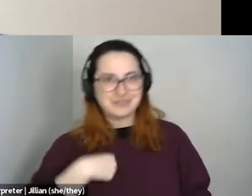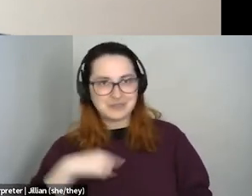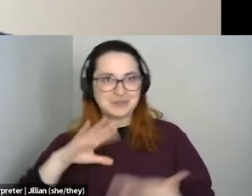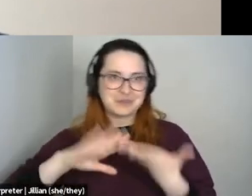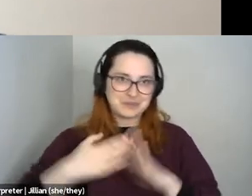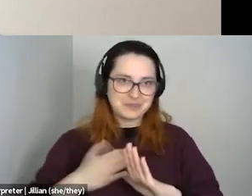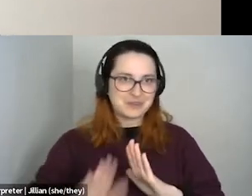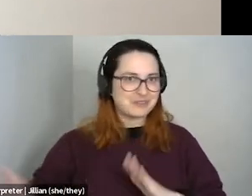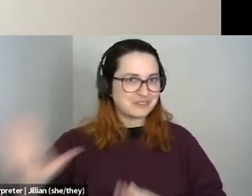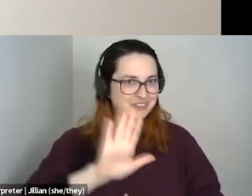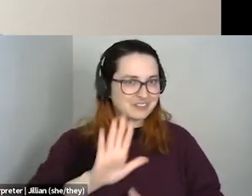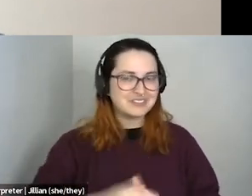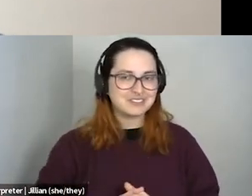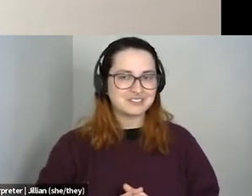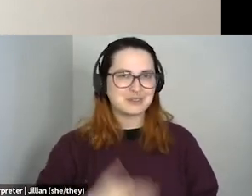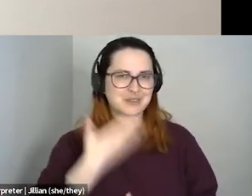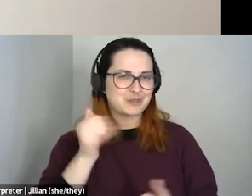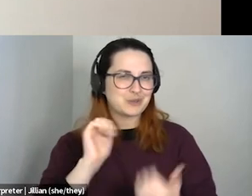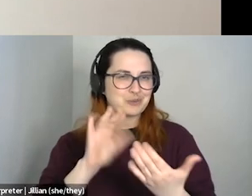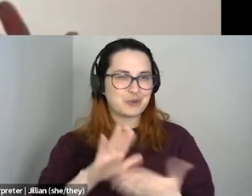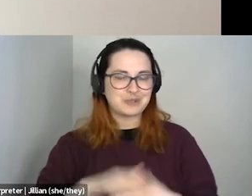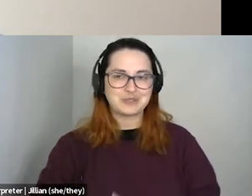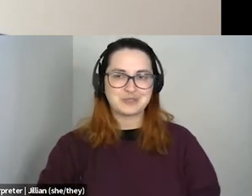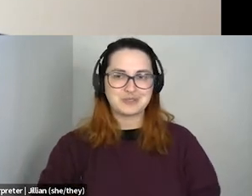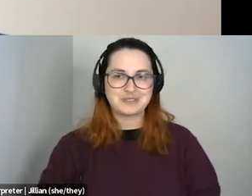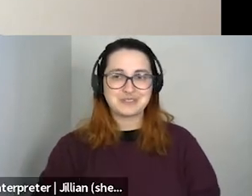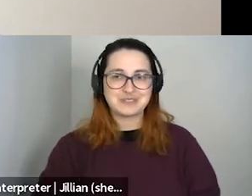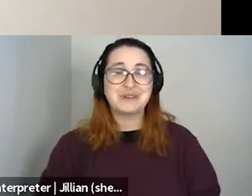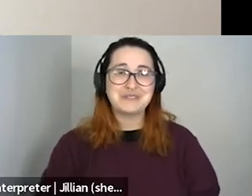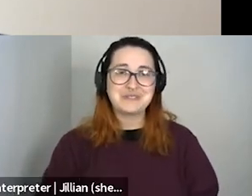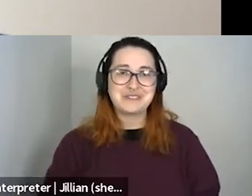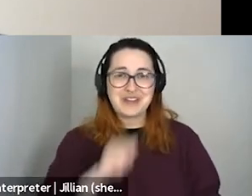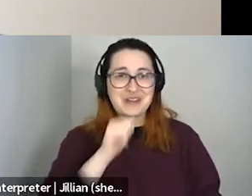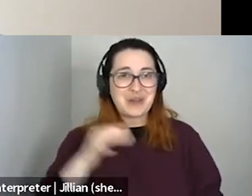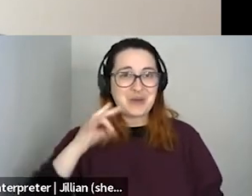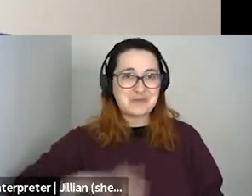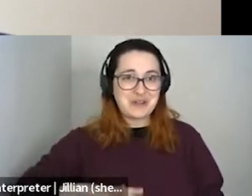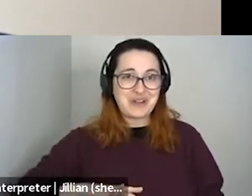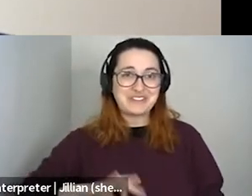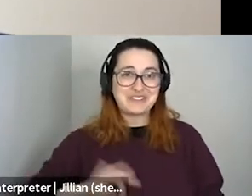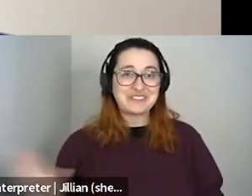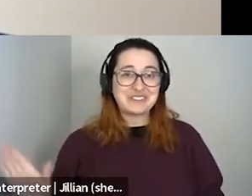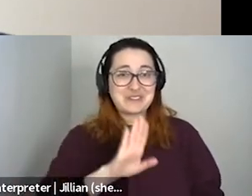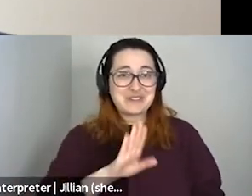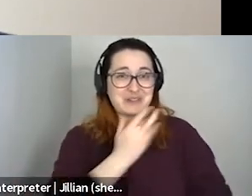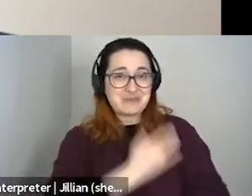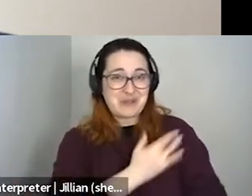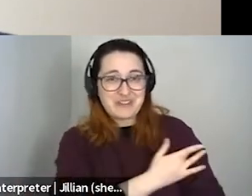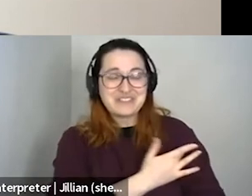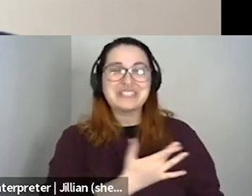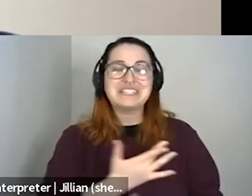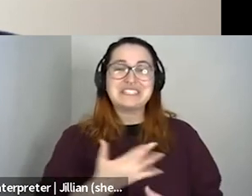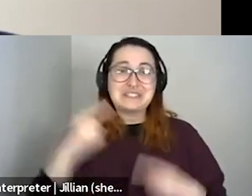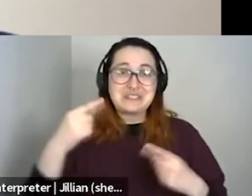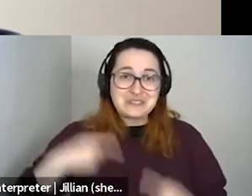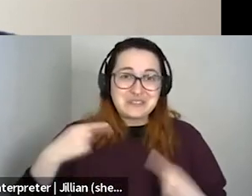So I think that's a really good way of doing it. You know, there are struggling nonprofits all over this province and, you know, I